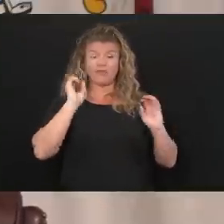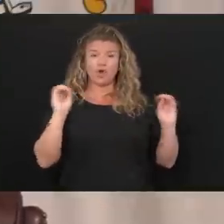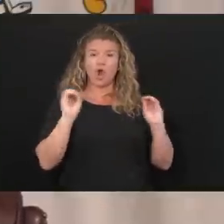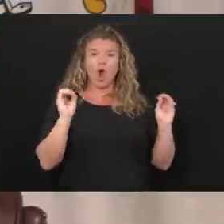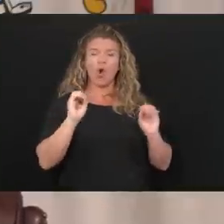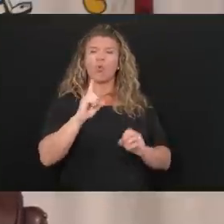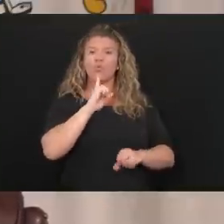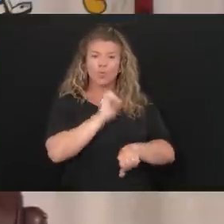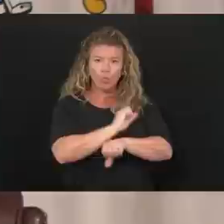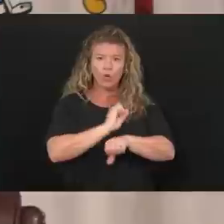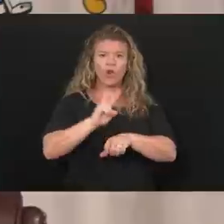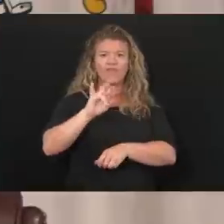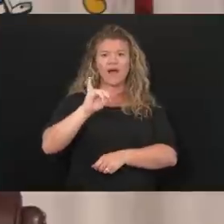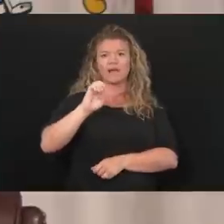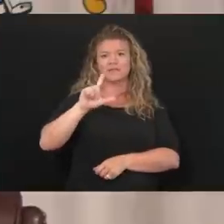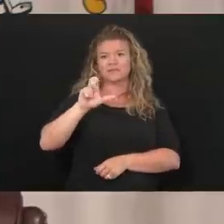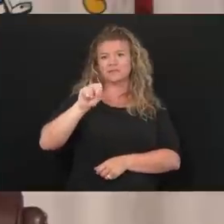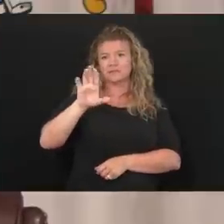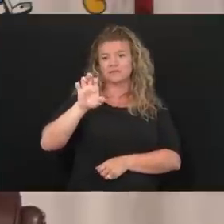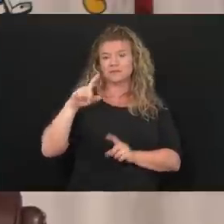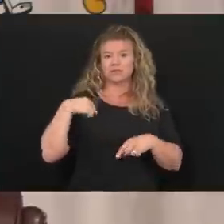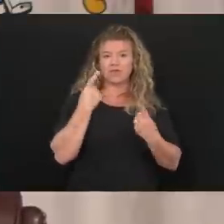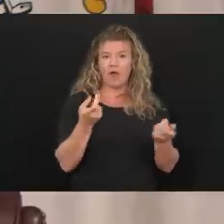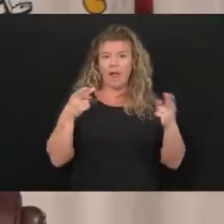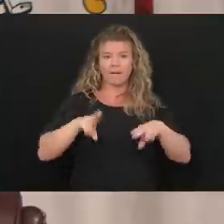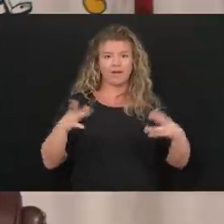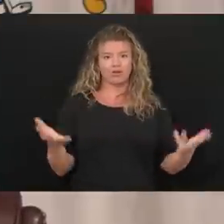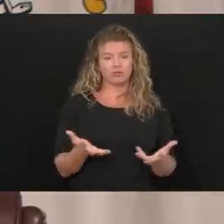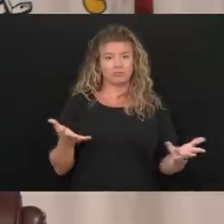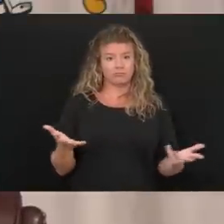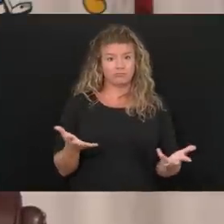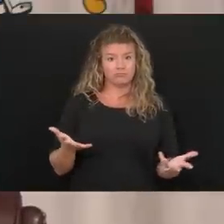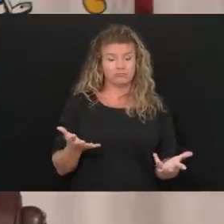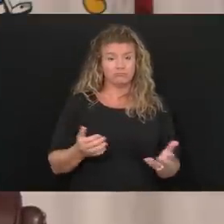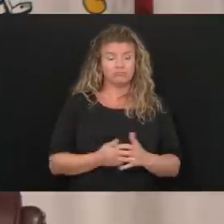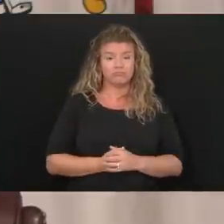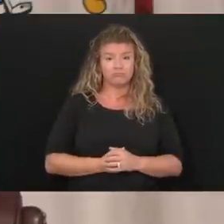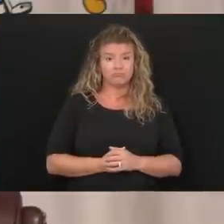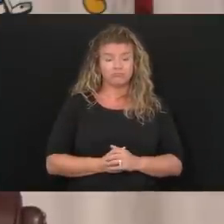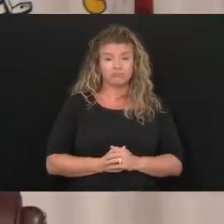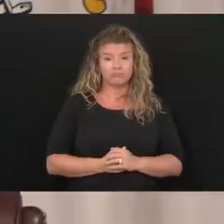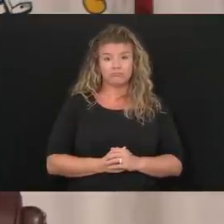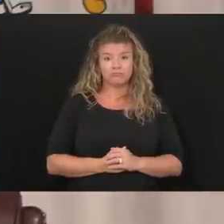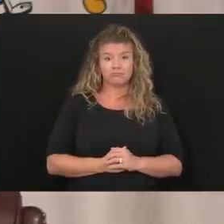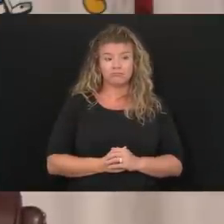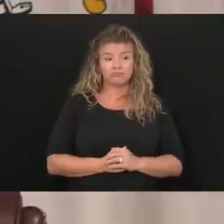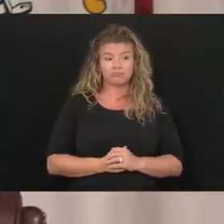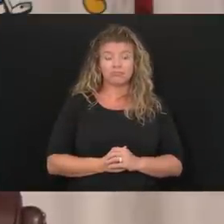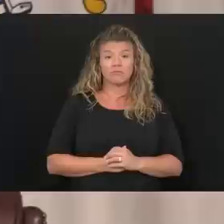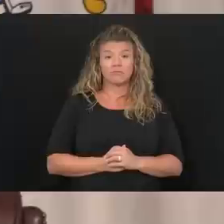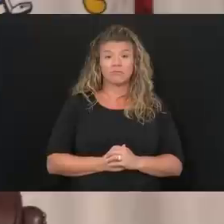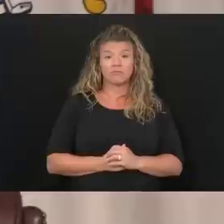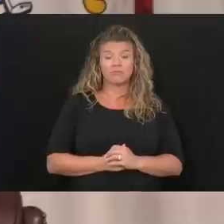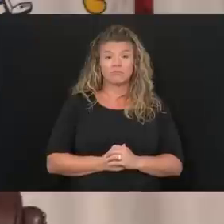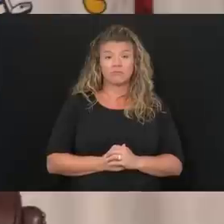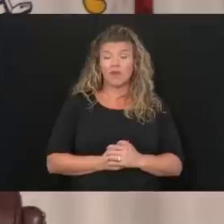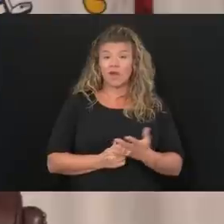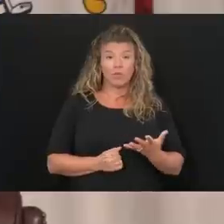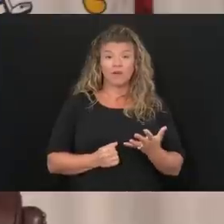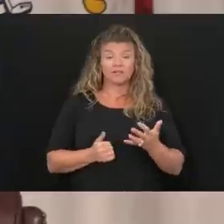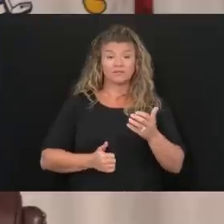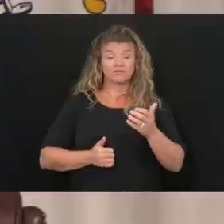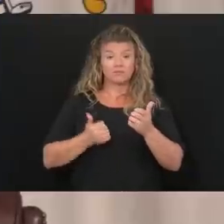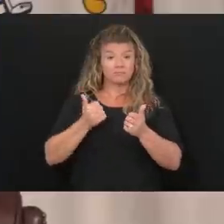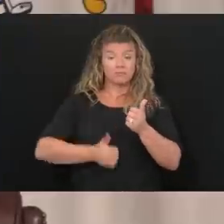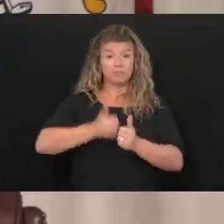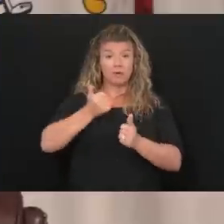know of no violence thus far in the state. You know, the bottom line is,